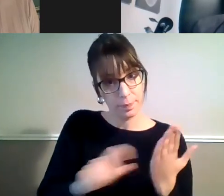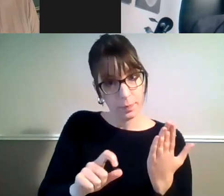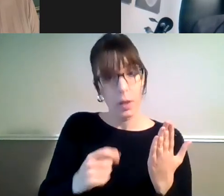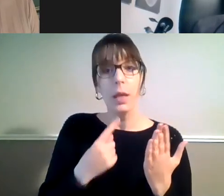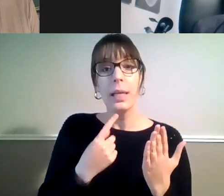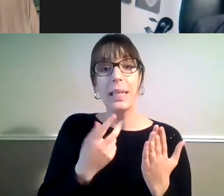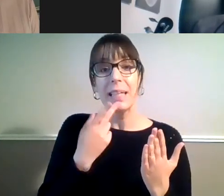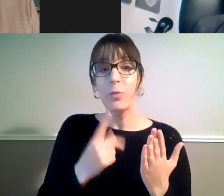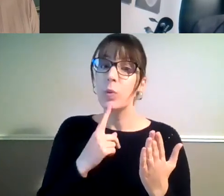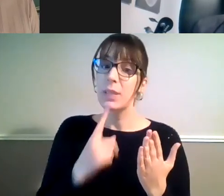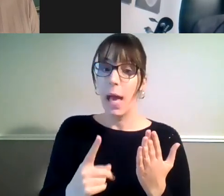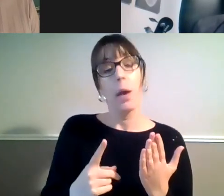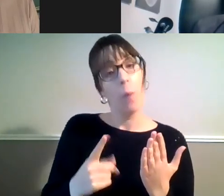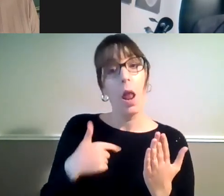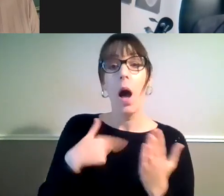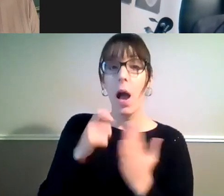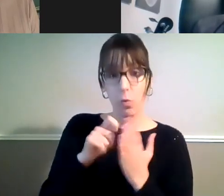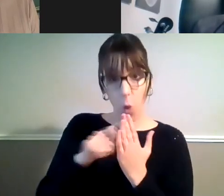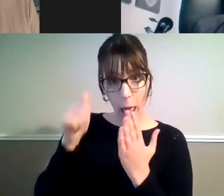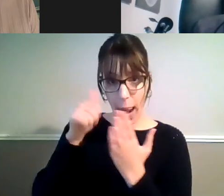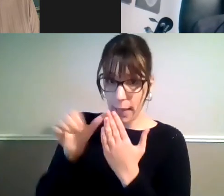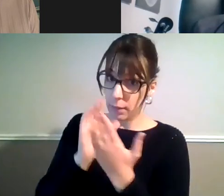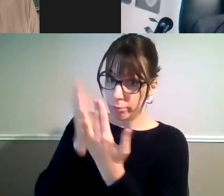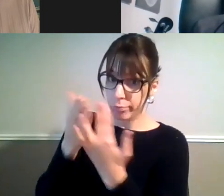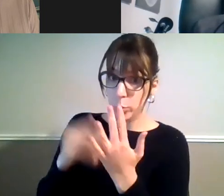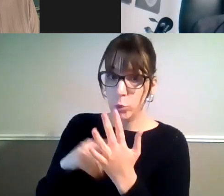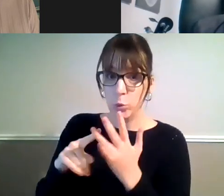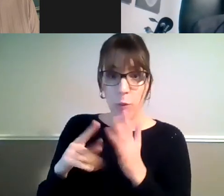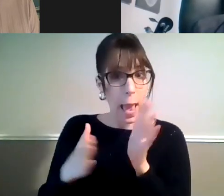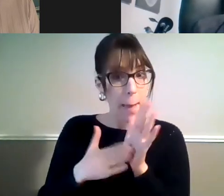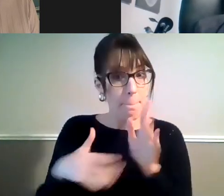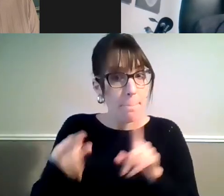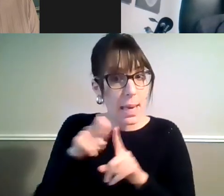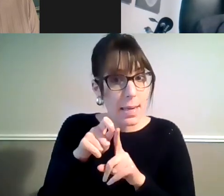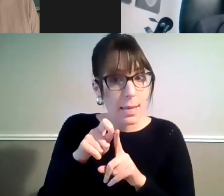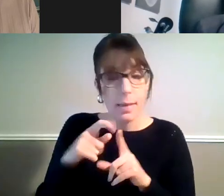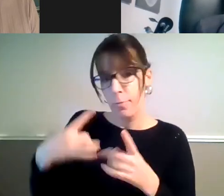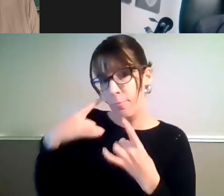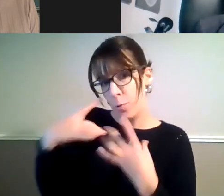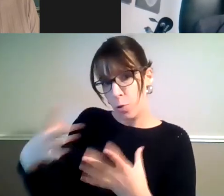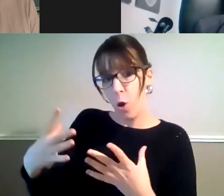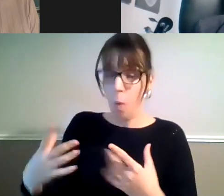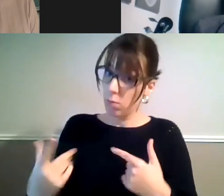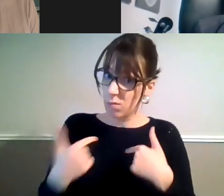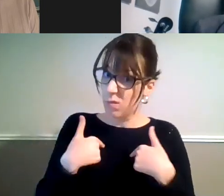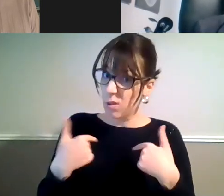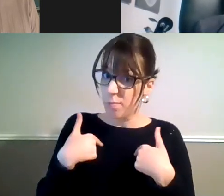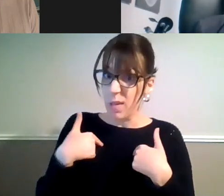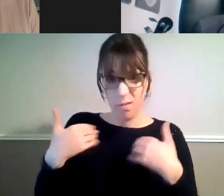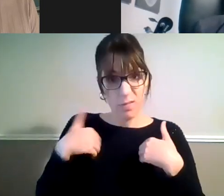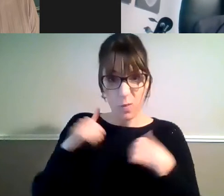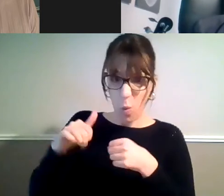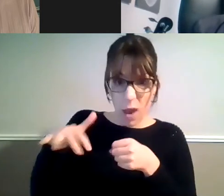a letter to an MP and you've shown them that you're one of their constituents, that's far more important.